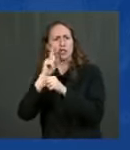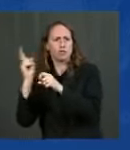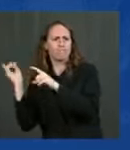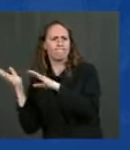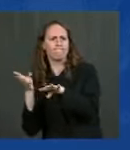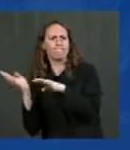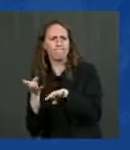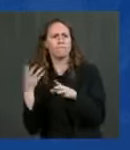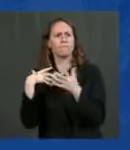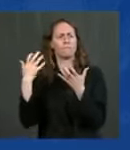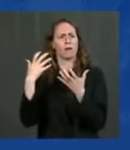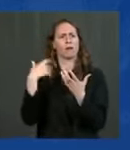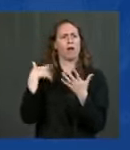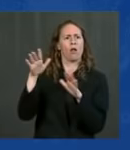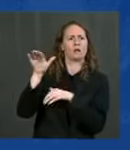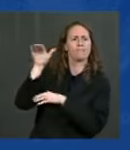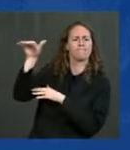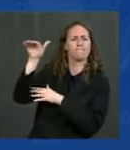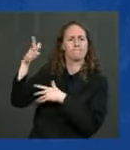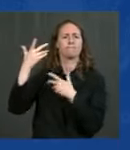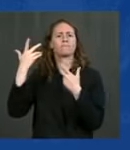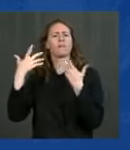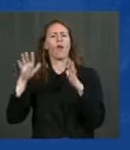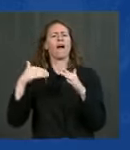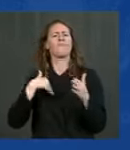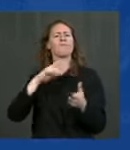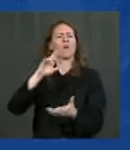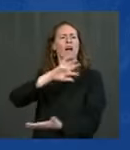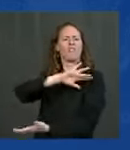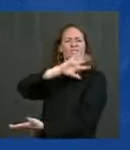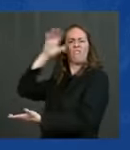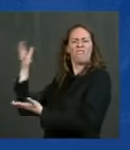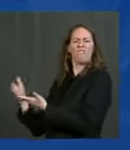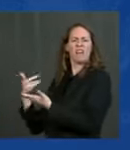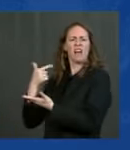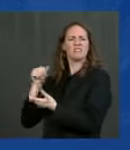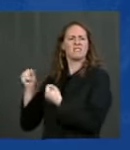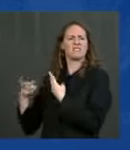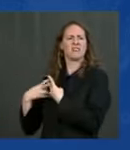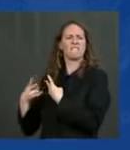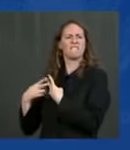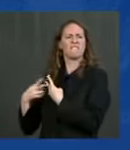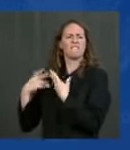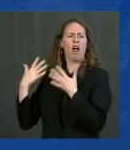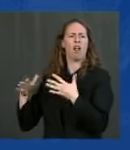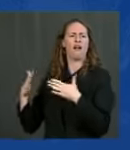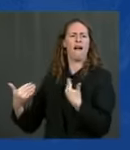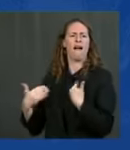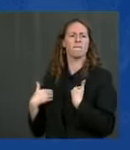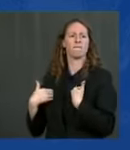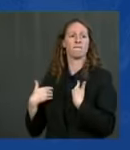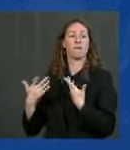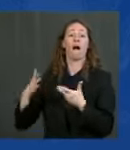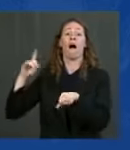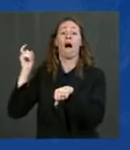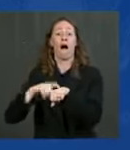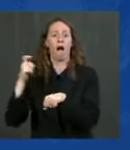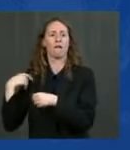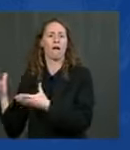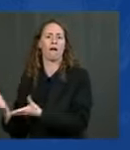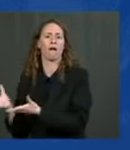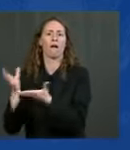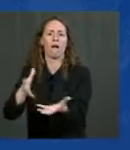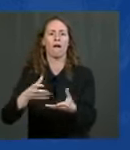reserve that's what's been set aside the crude oil providing flexibility for and providing flexibility for how many hours